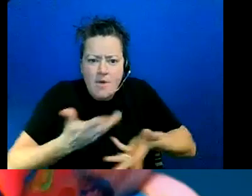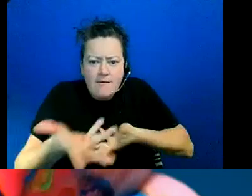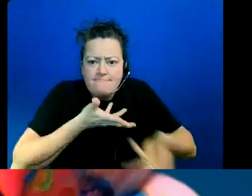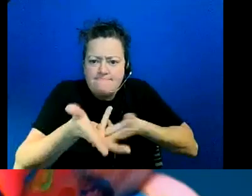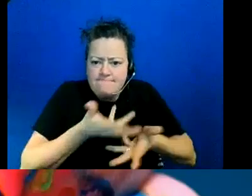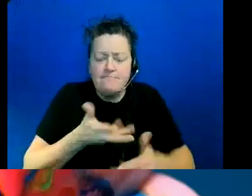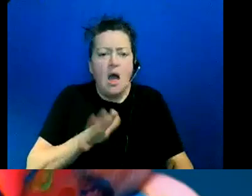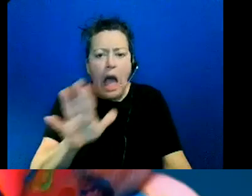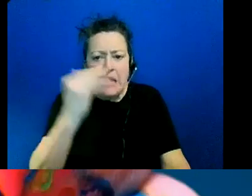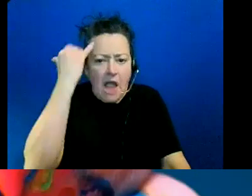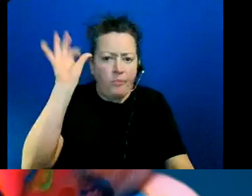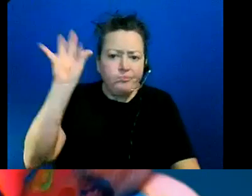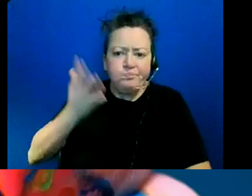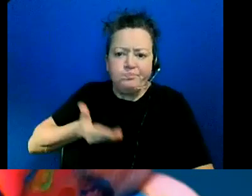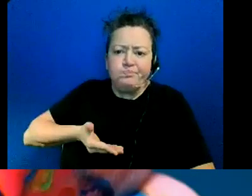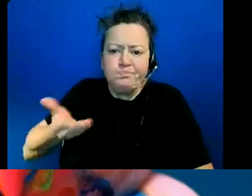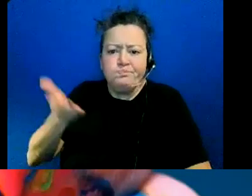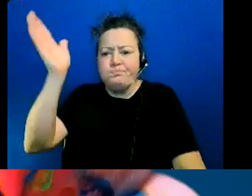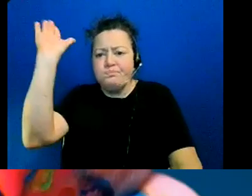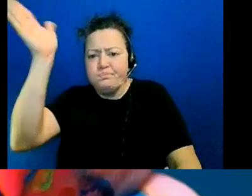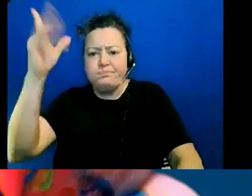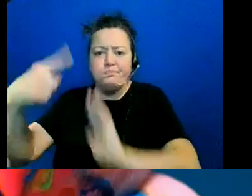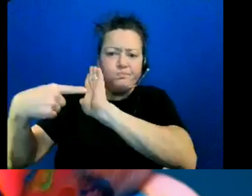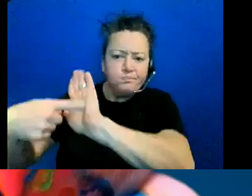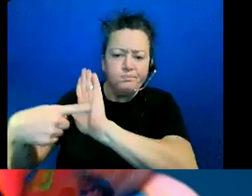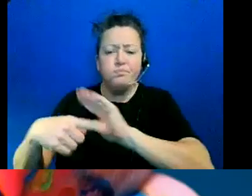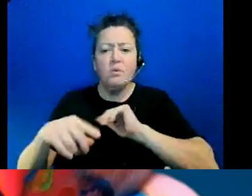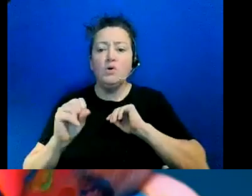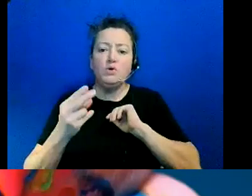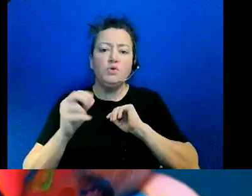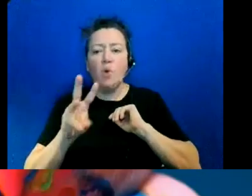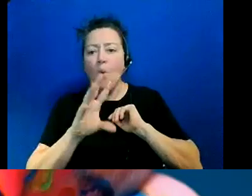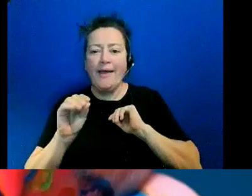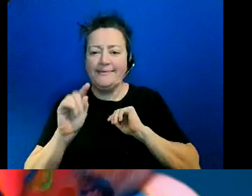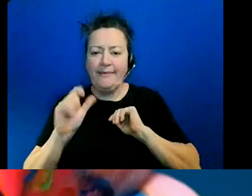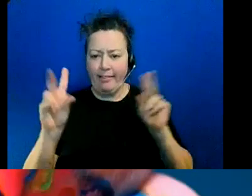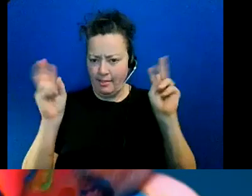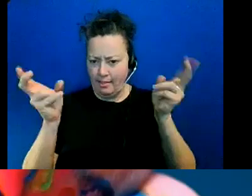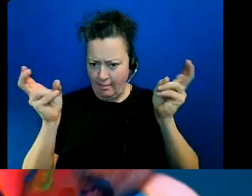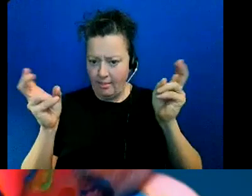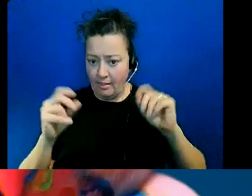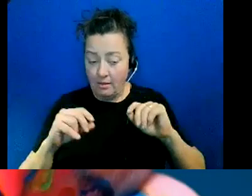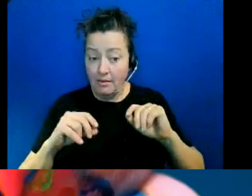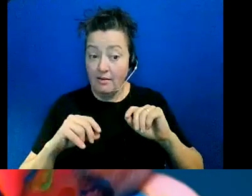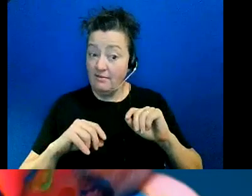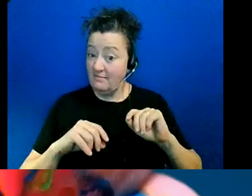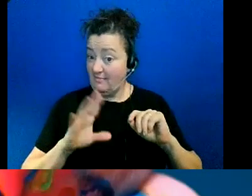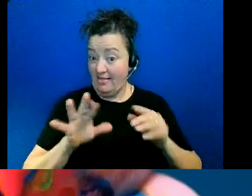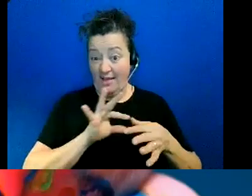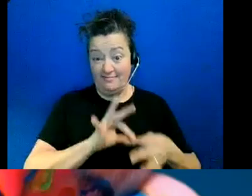to present to the group sharing and show and tell activities but this is very cultural